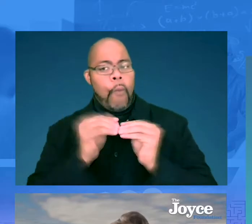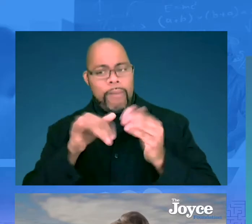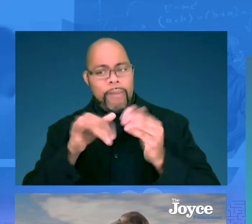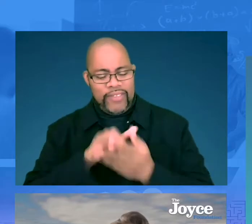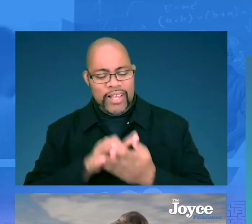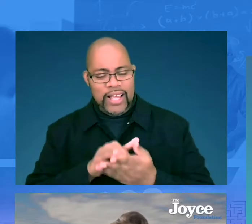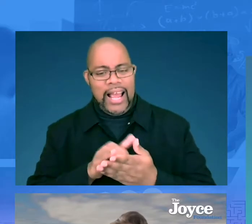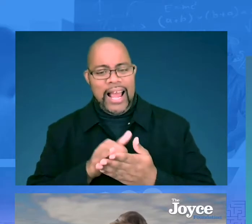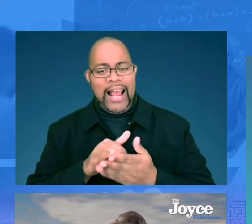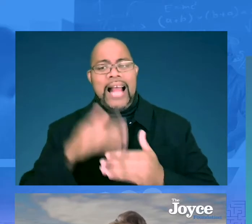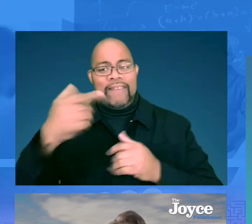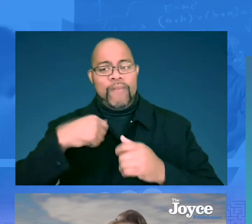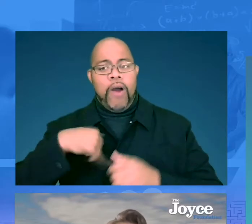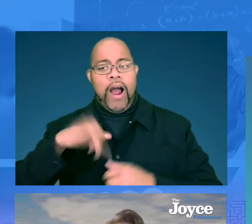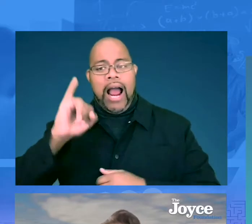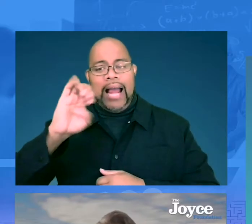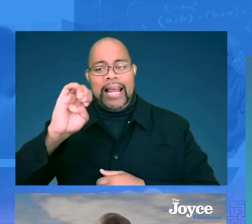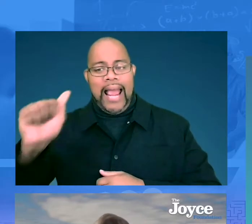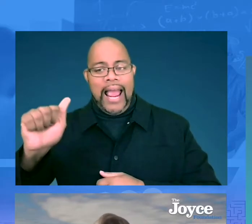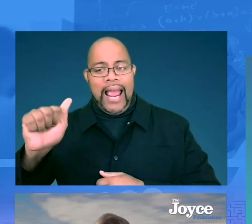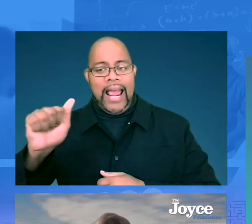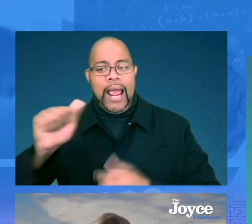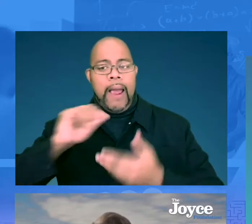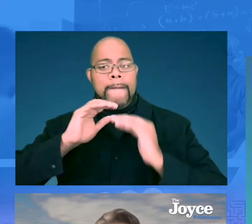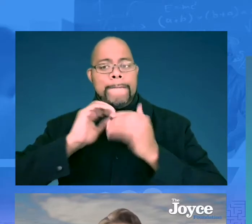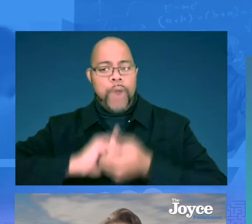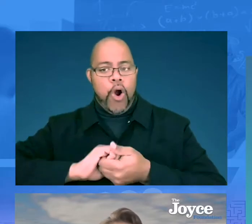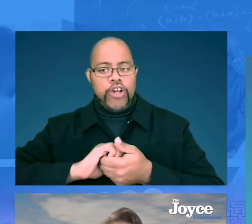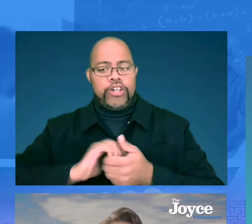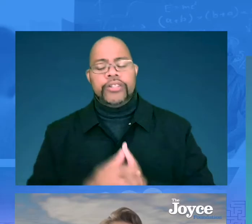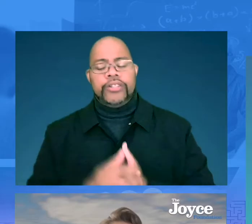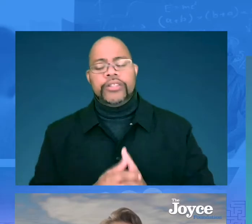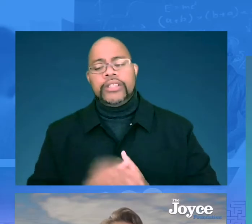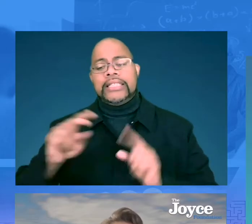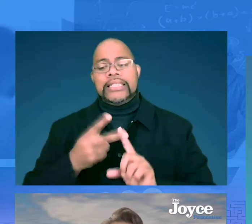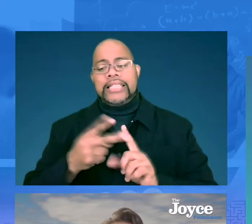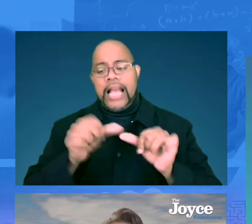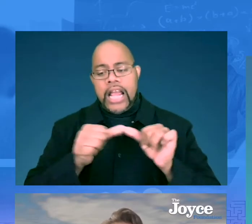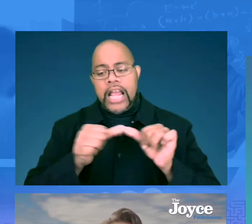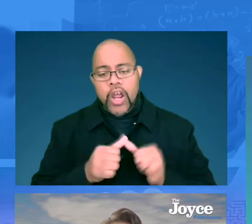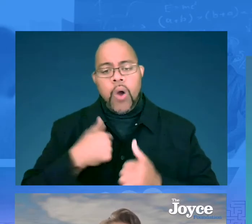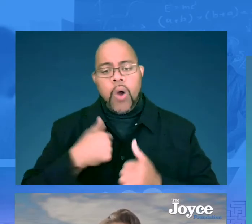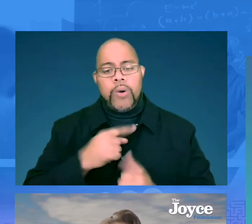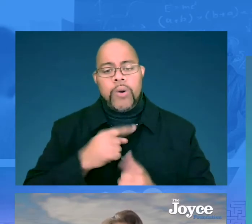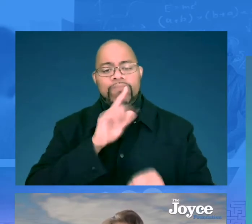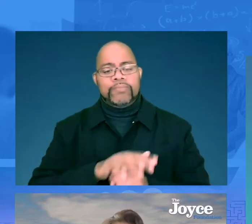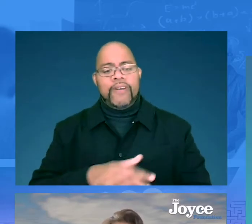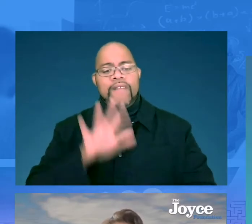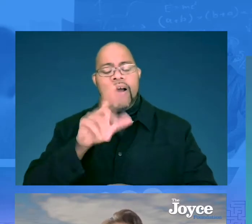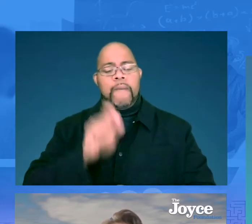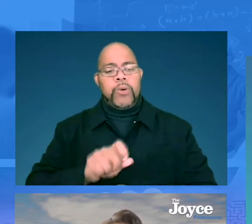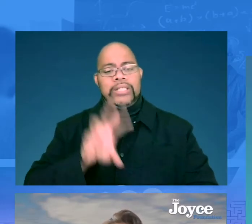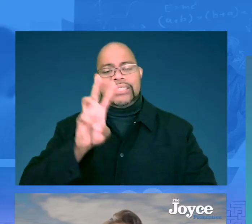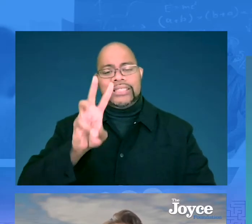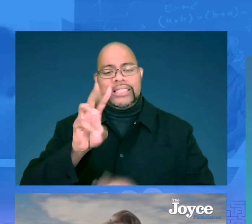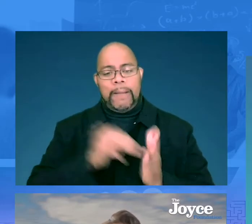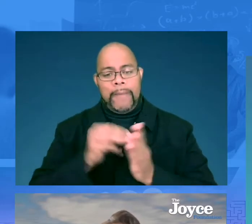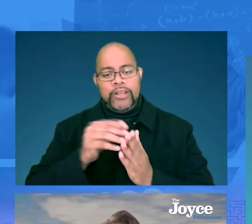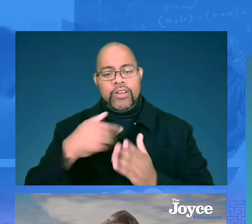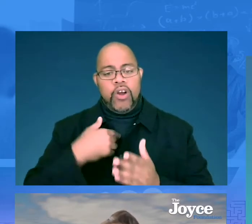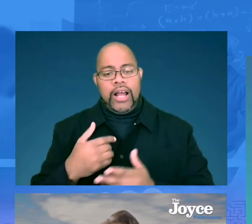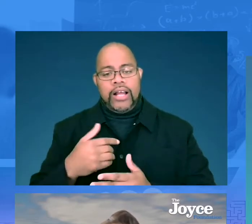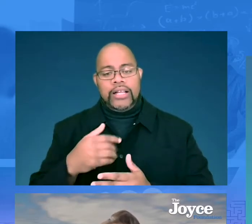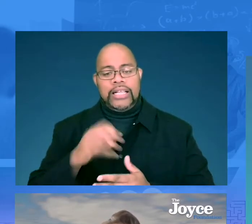You'll hear more about it next from our IEA partner. The second area, we're dedicating $5